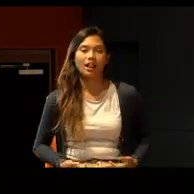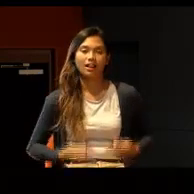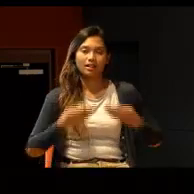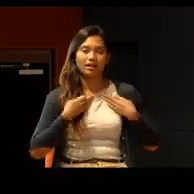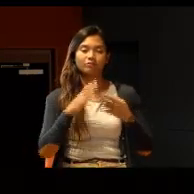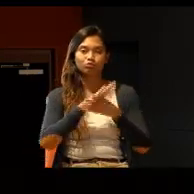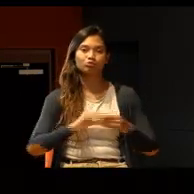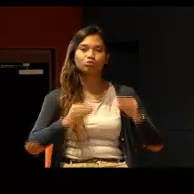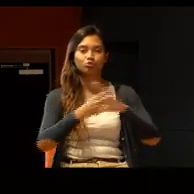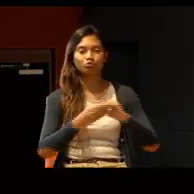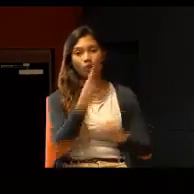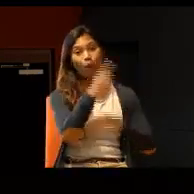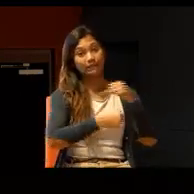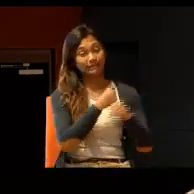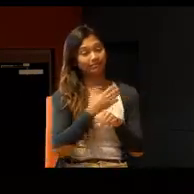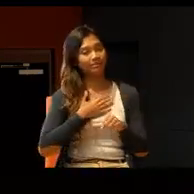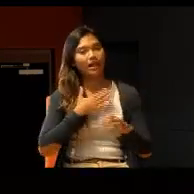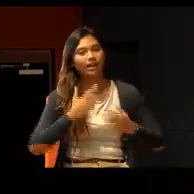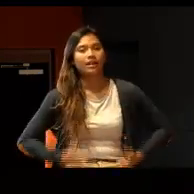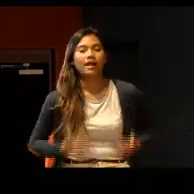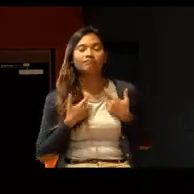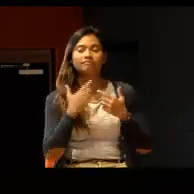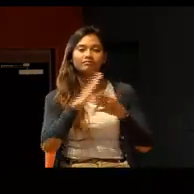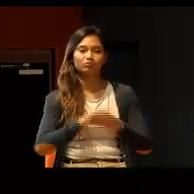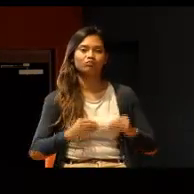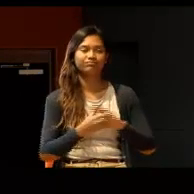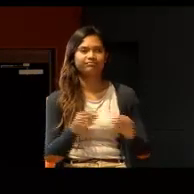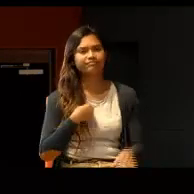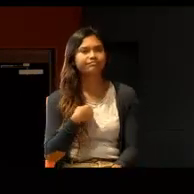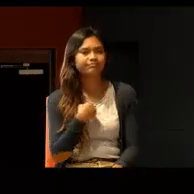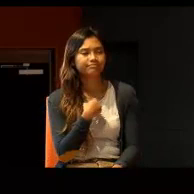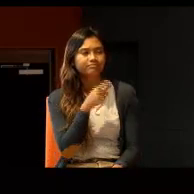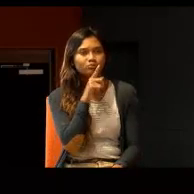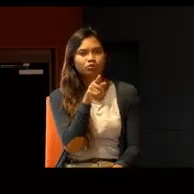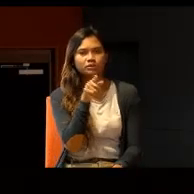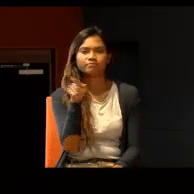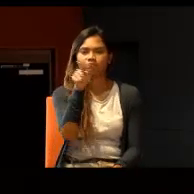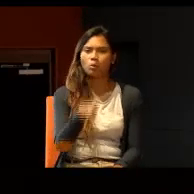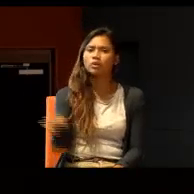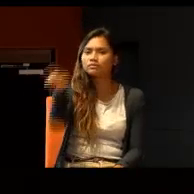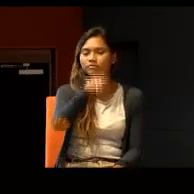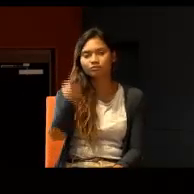or at least one year of it. I'm sure you know